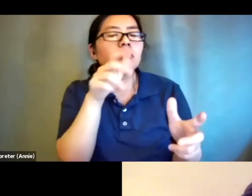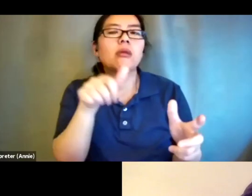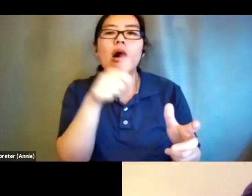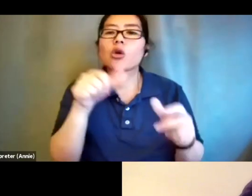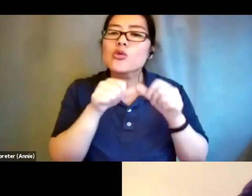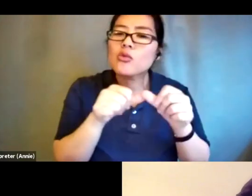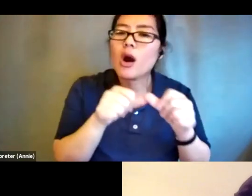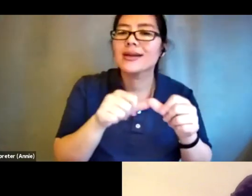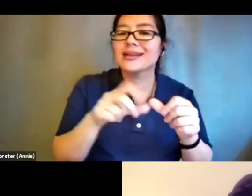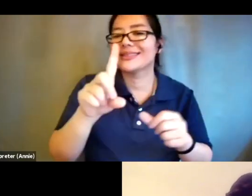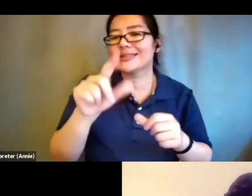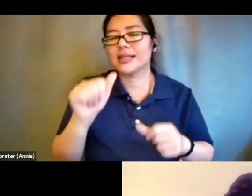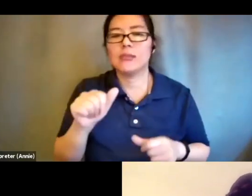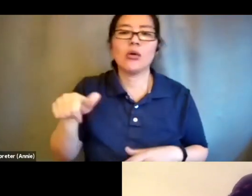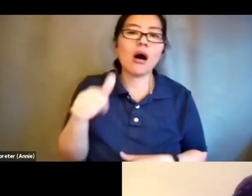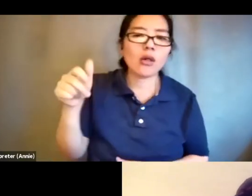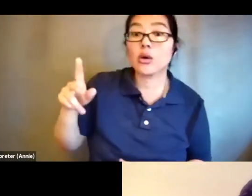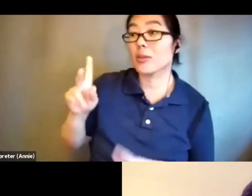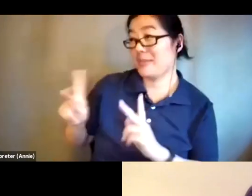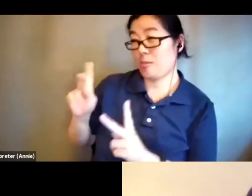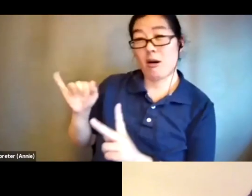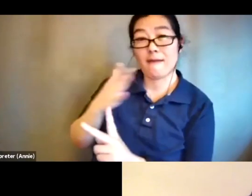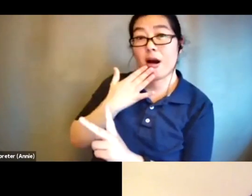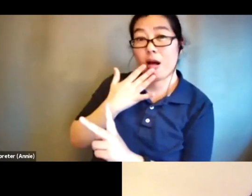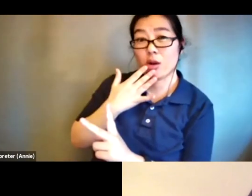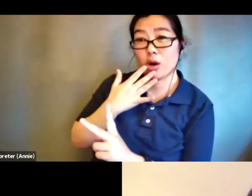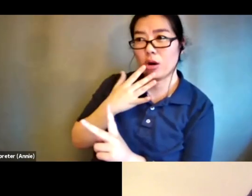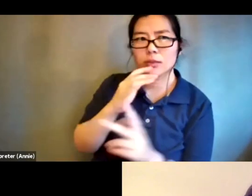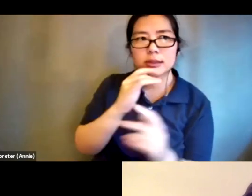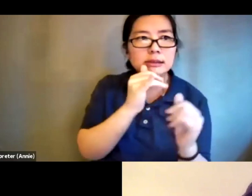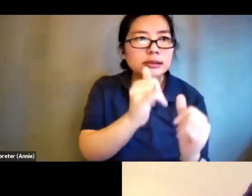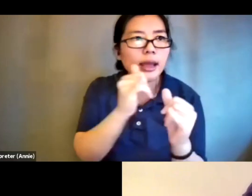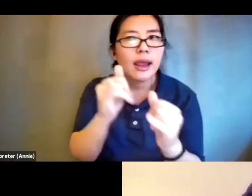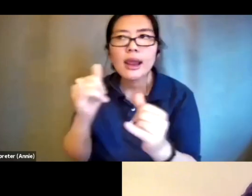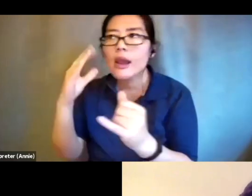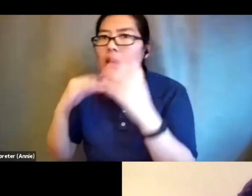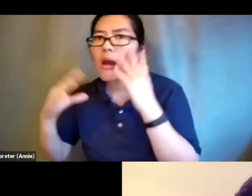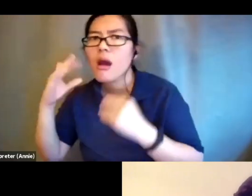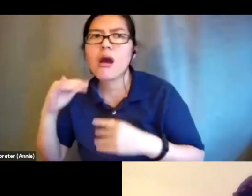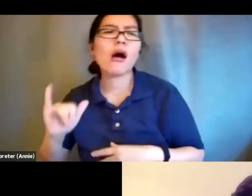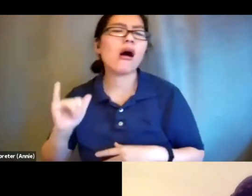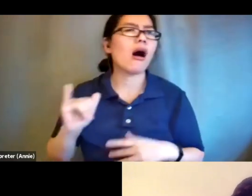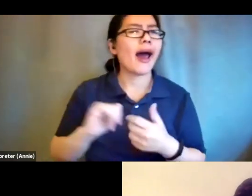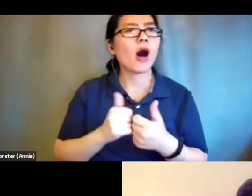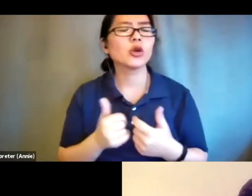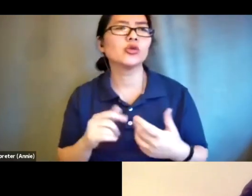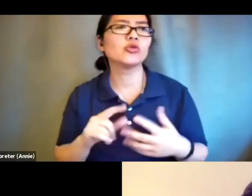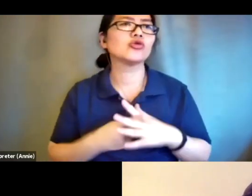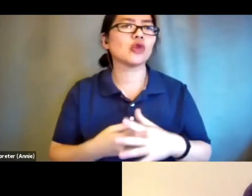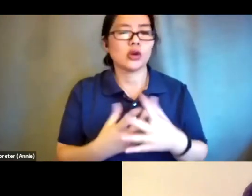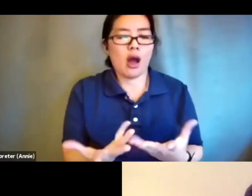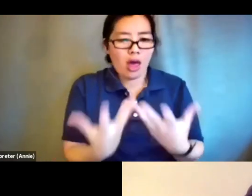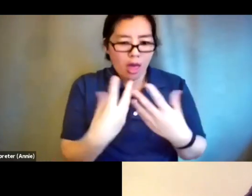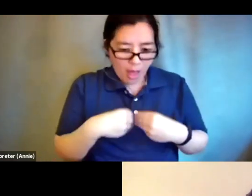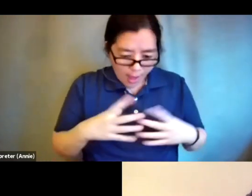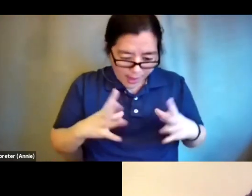sharing similar experiences as mine and to hear how they had come into loving their bodies more and to see them move